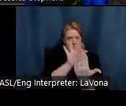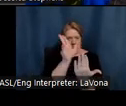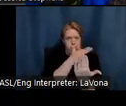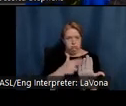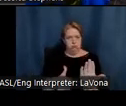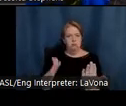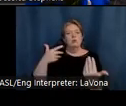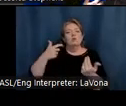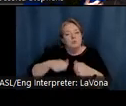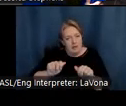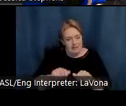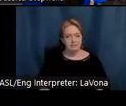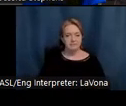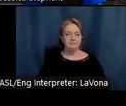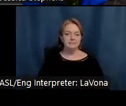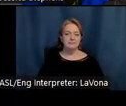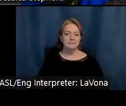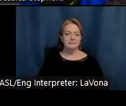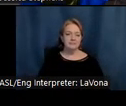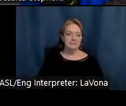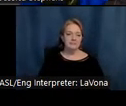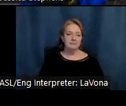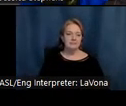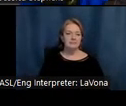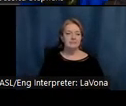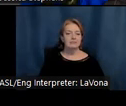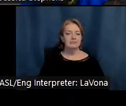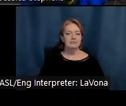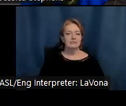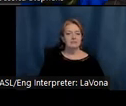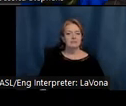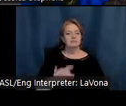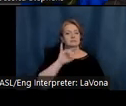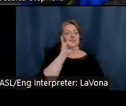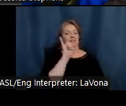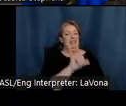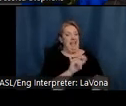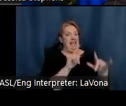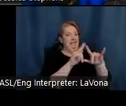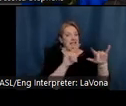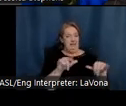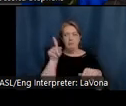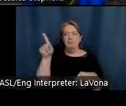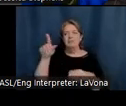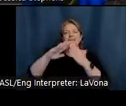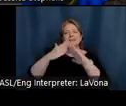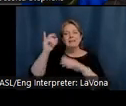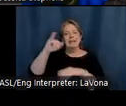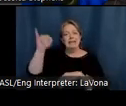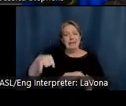Meanwhile, in Indianapolis, it was rapidly growing and changing. In the